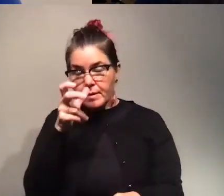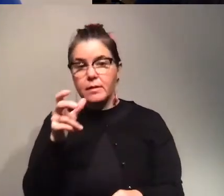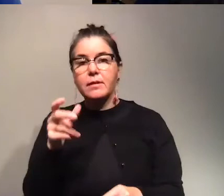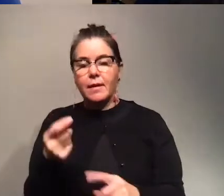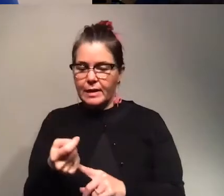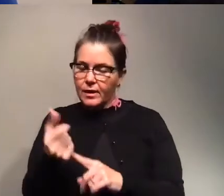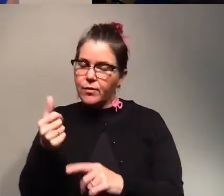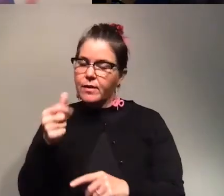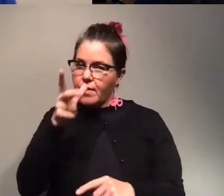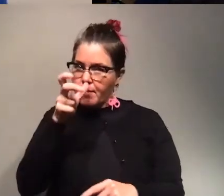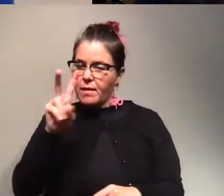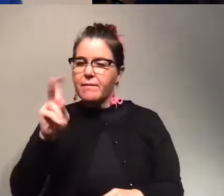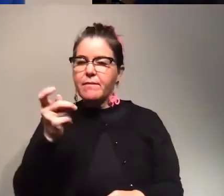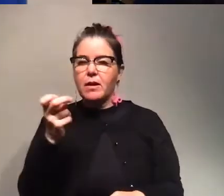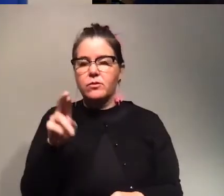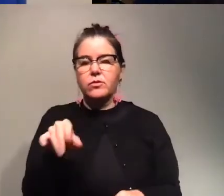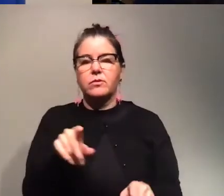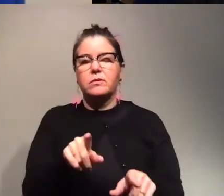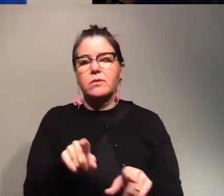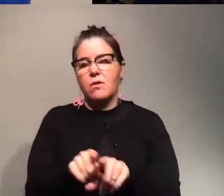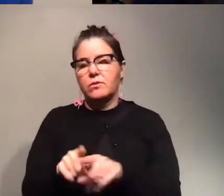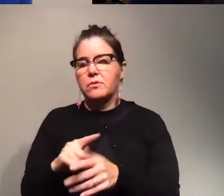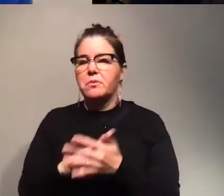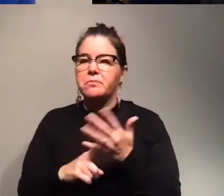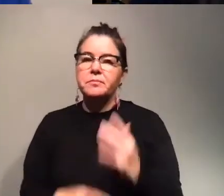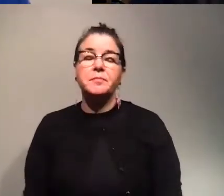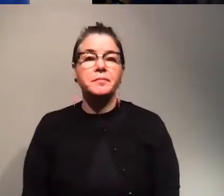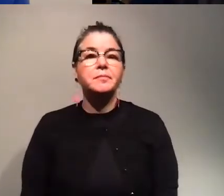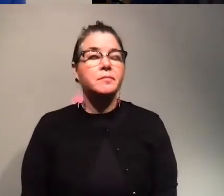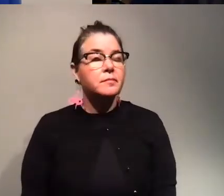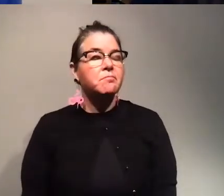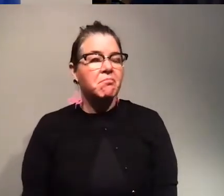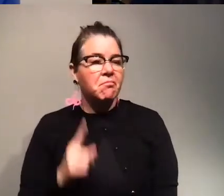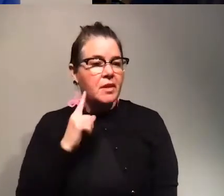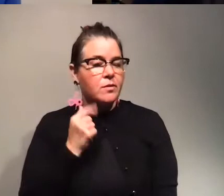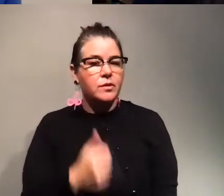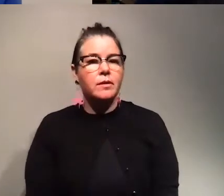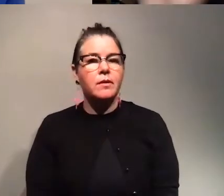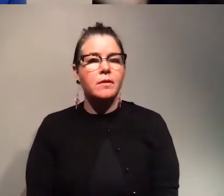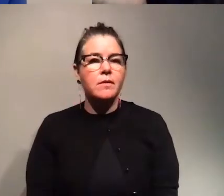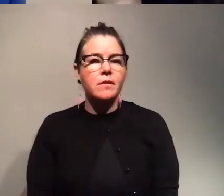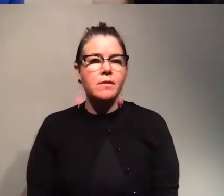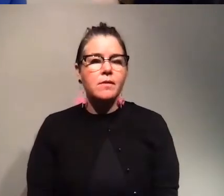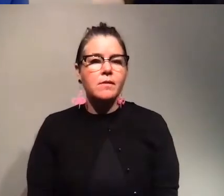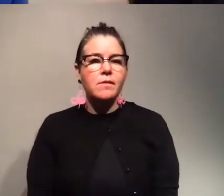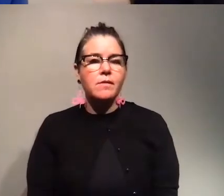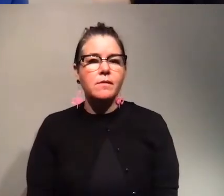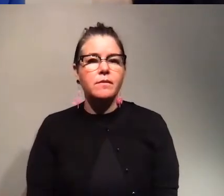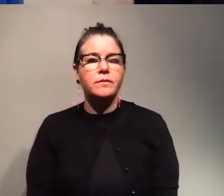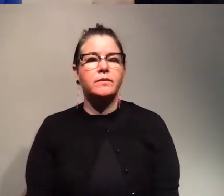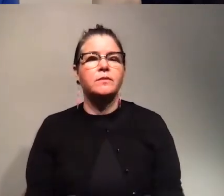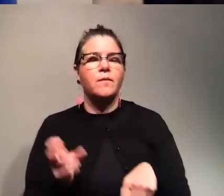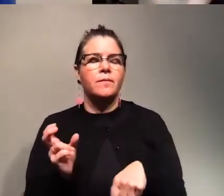the vectors etc etc etc so right cool sounds good um so to what extent do viruses